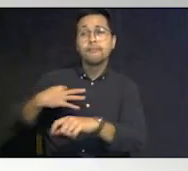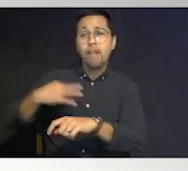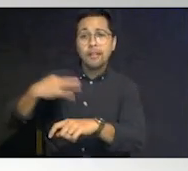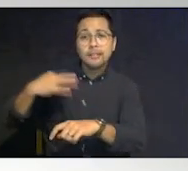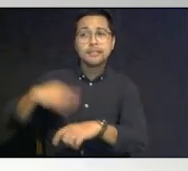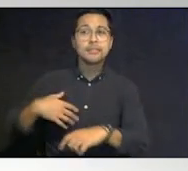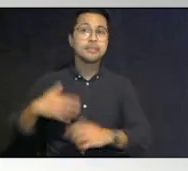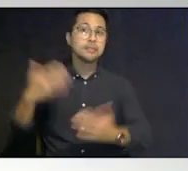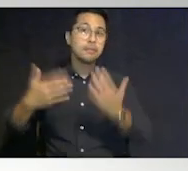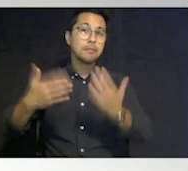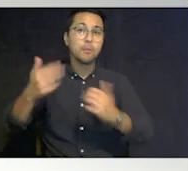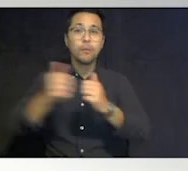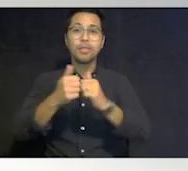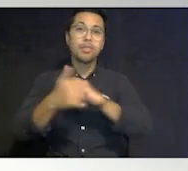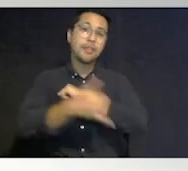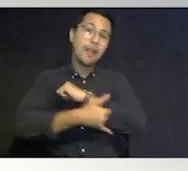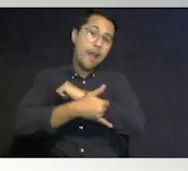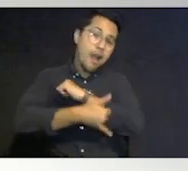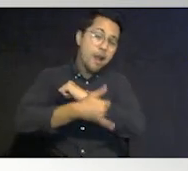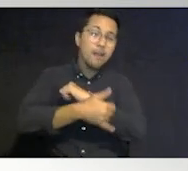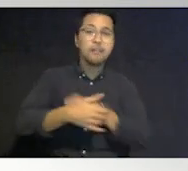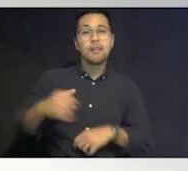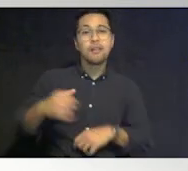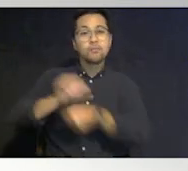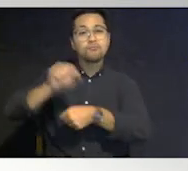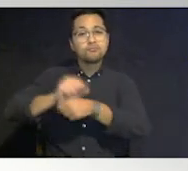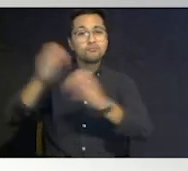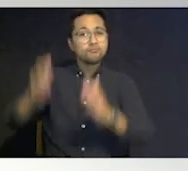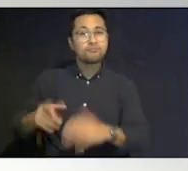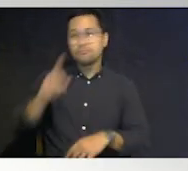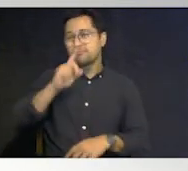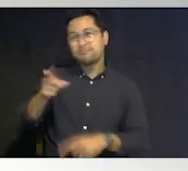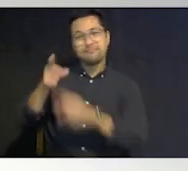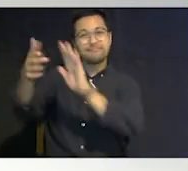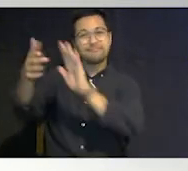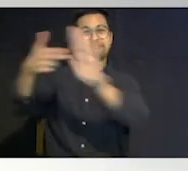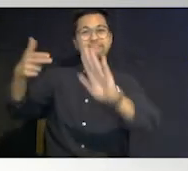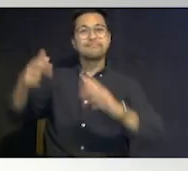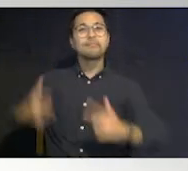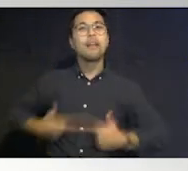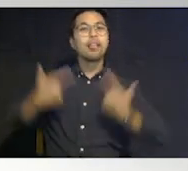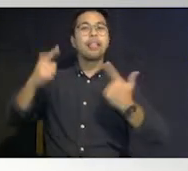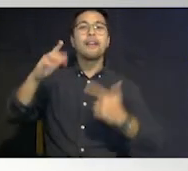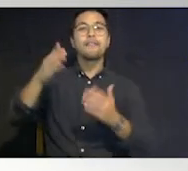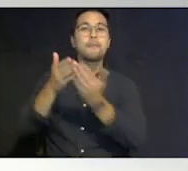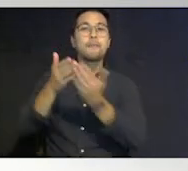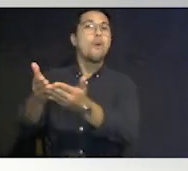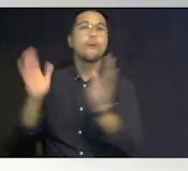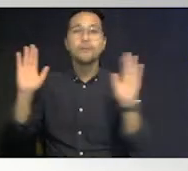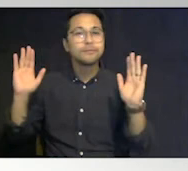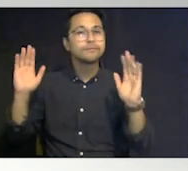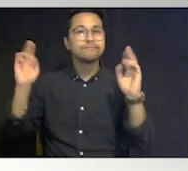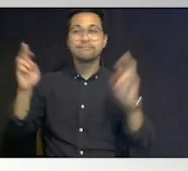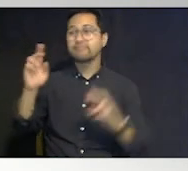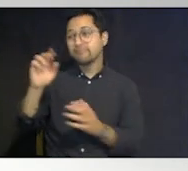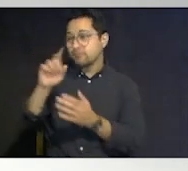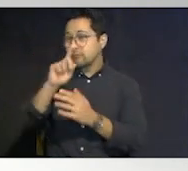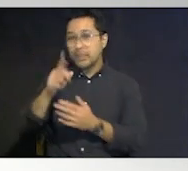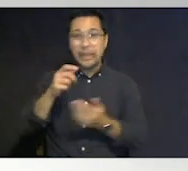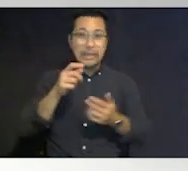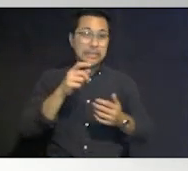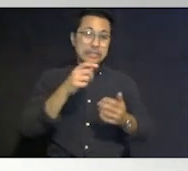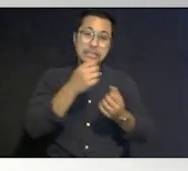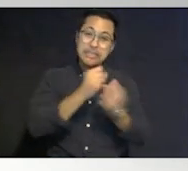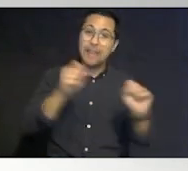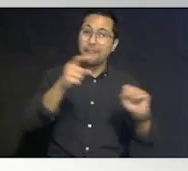employees um and and it's really a lifeboat it's getting you out of the elements that's truly what it's about um